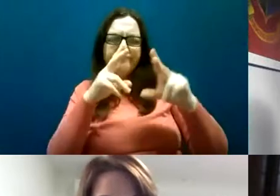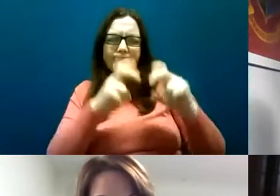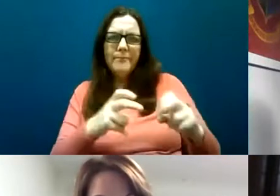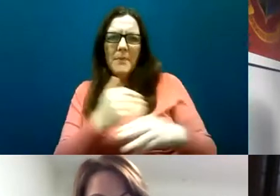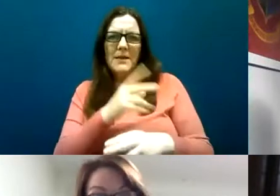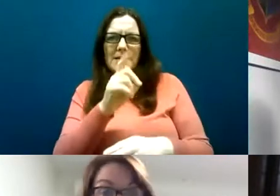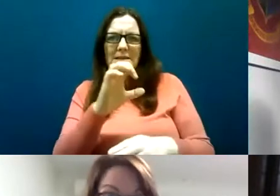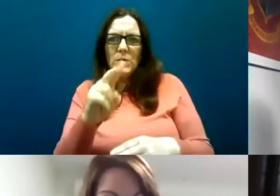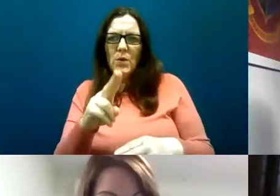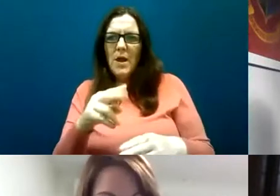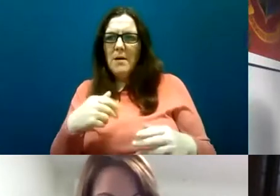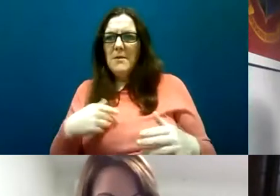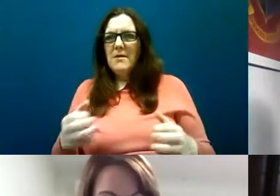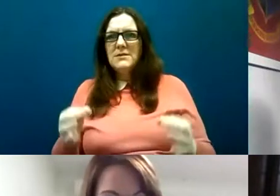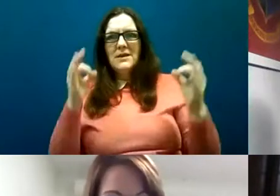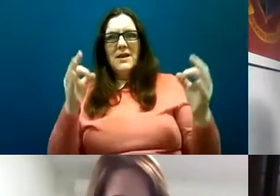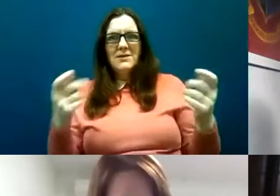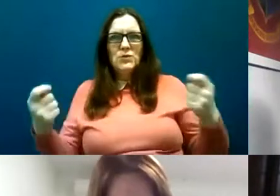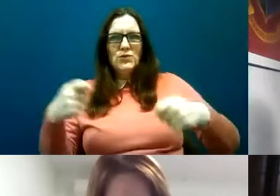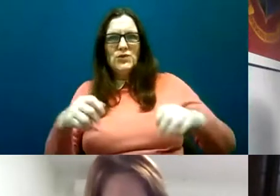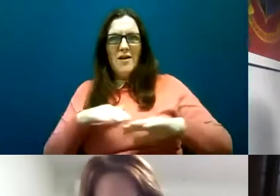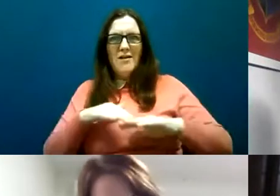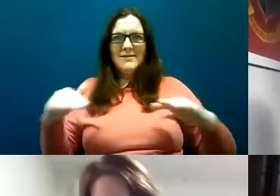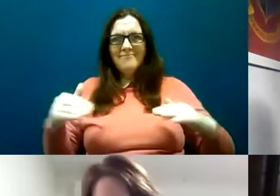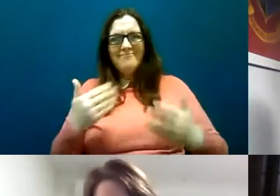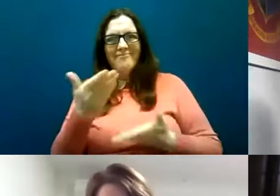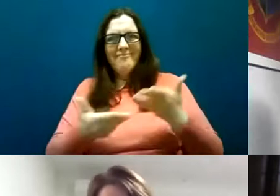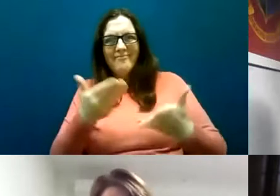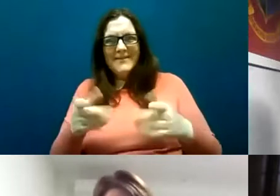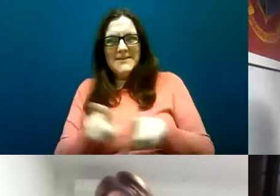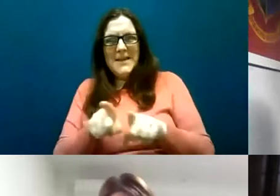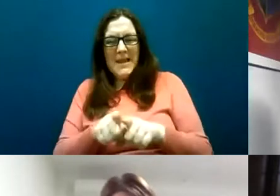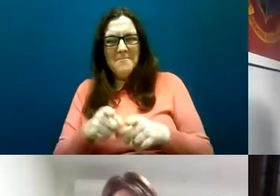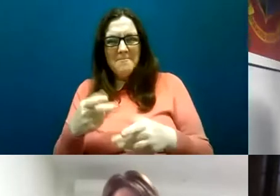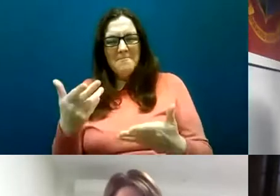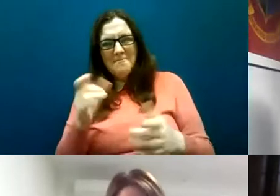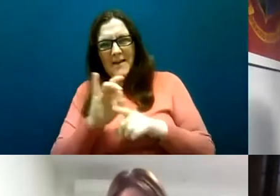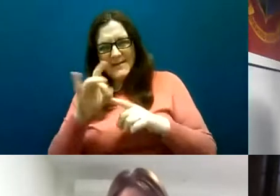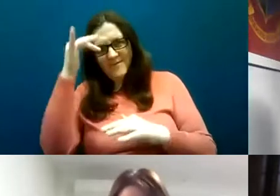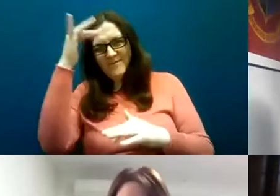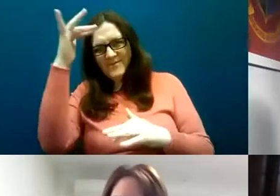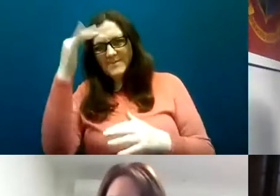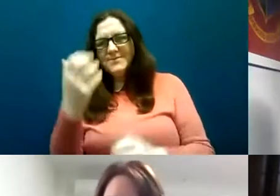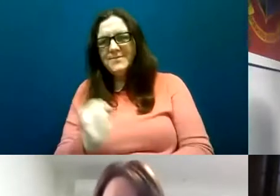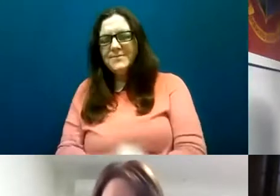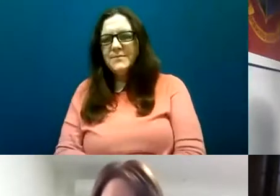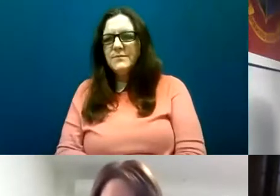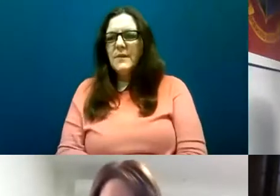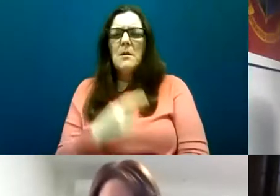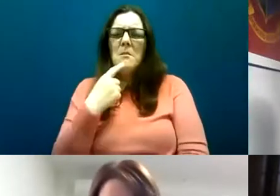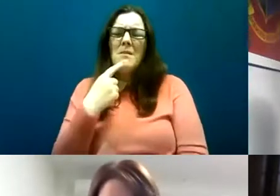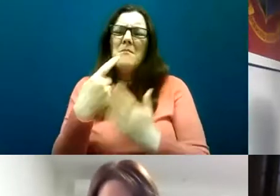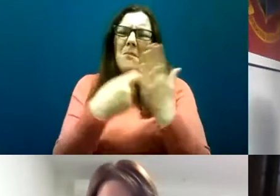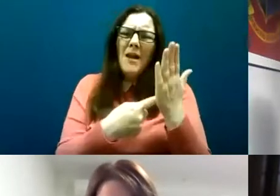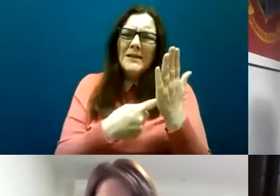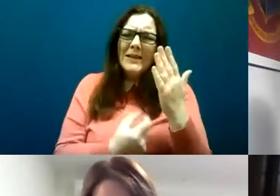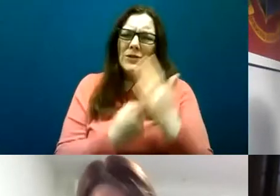share the stage with them today and present in terms of the policy issue Ros and the question you asked I suppose I